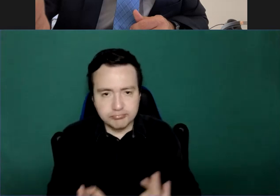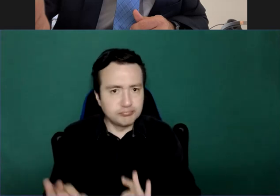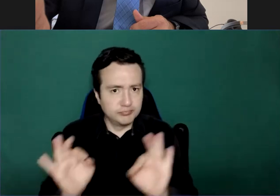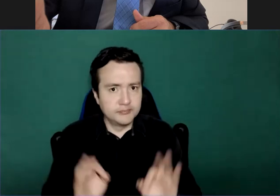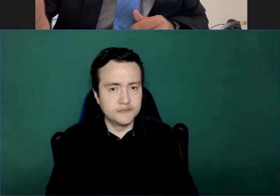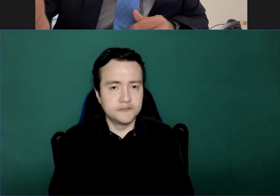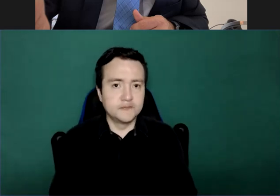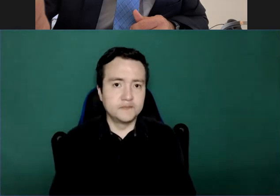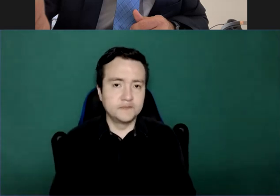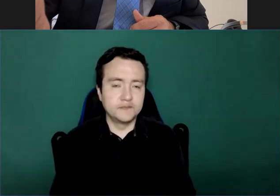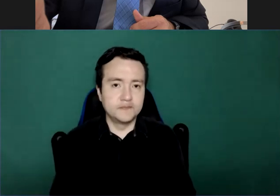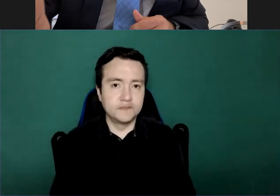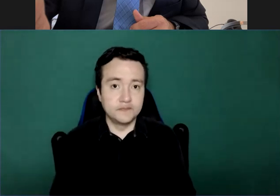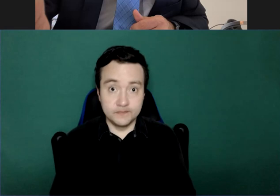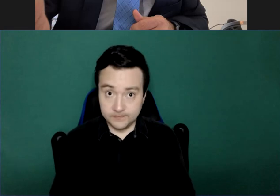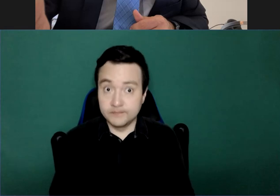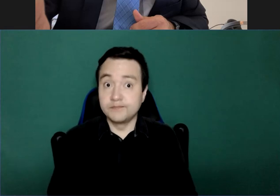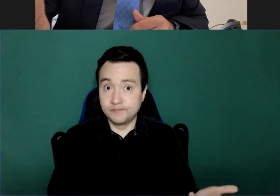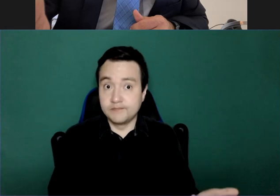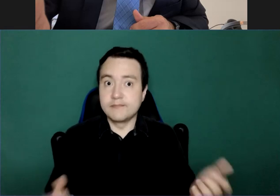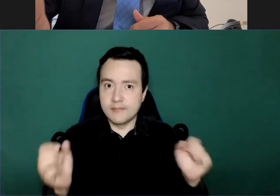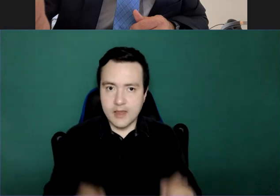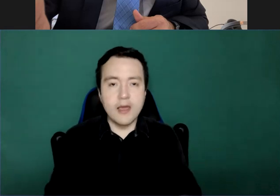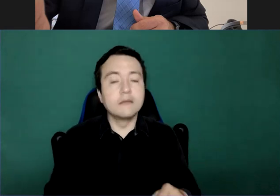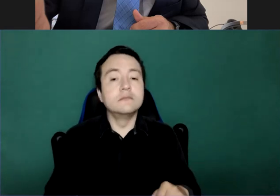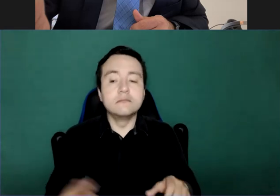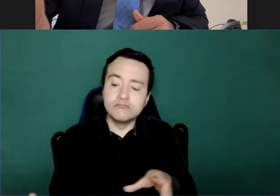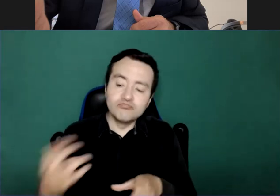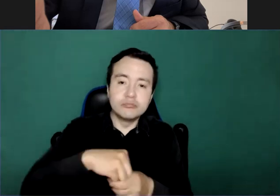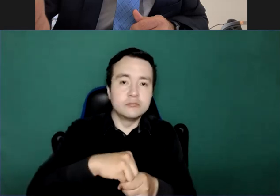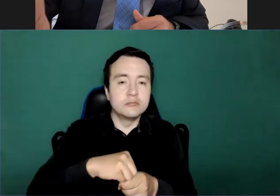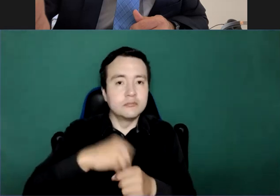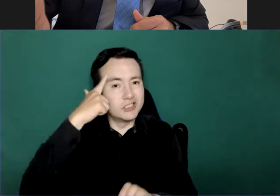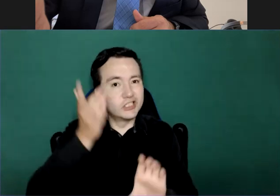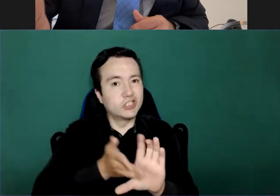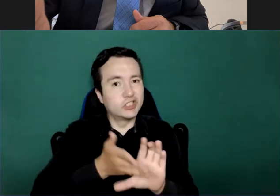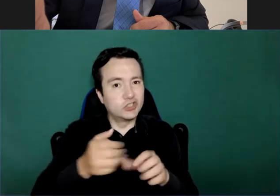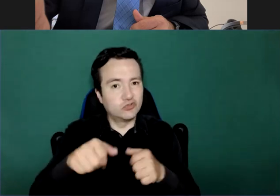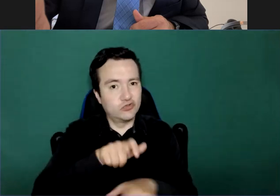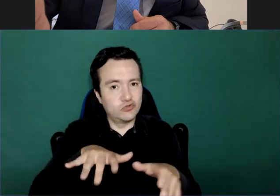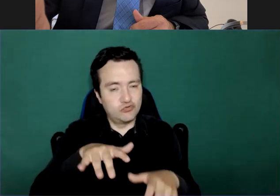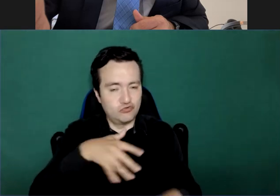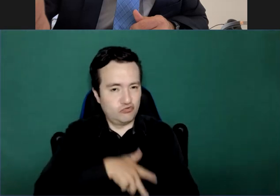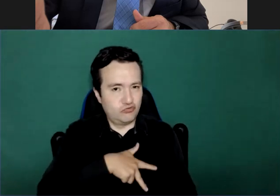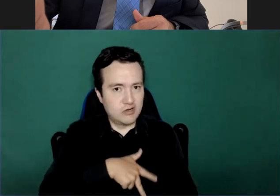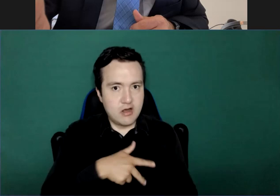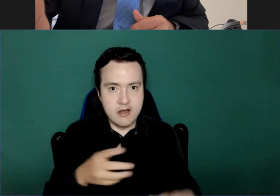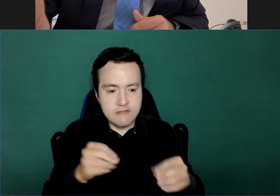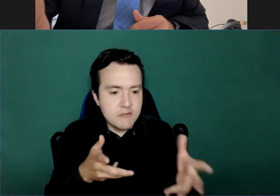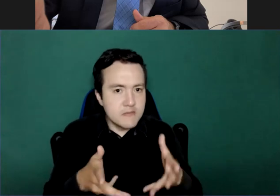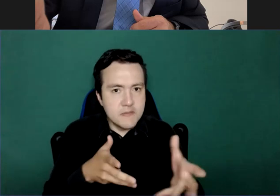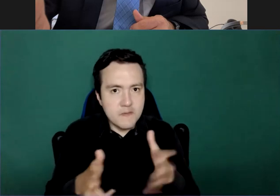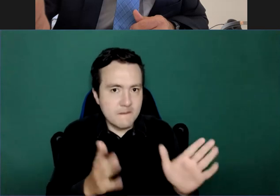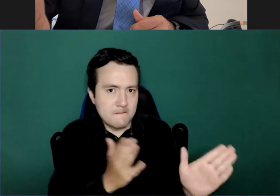and psychosocial support in the COVID-19 plans. Nevertheless, governments still need to commit